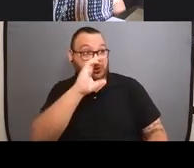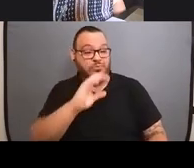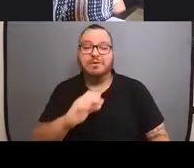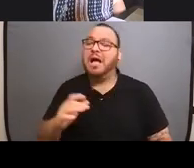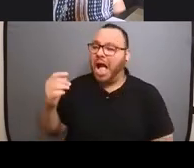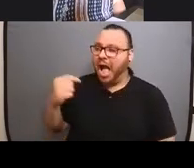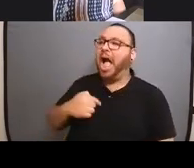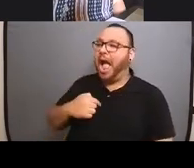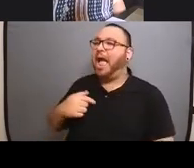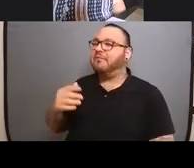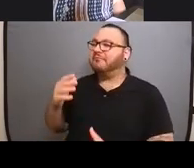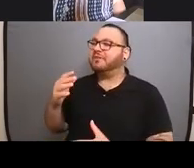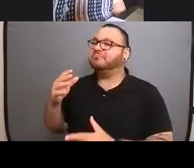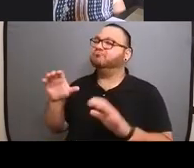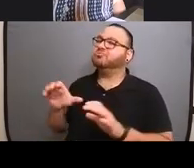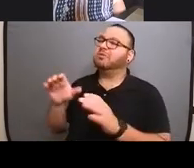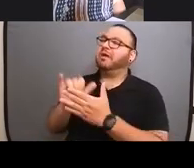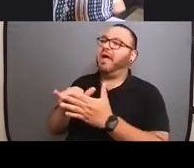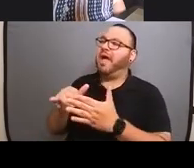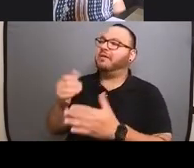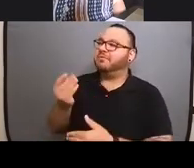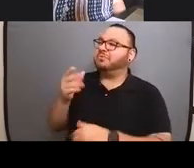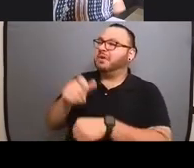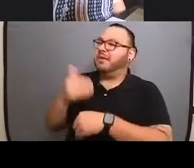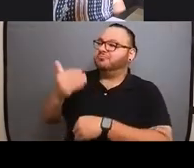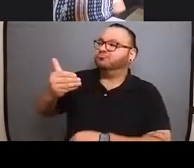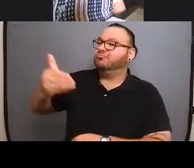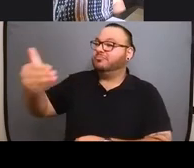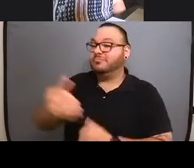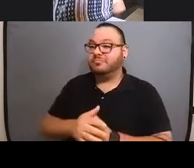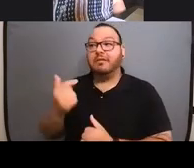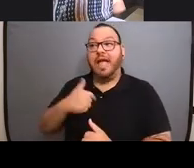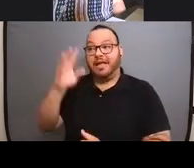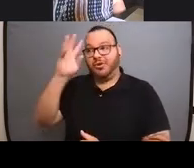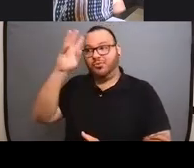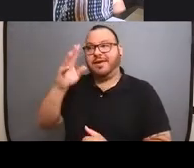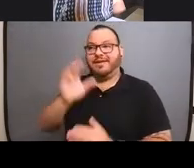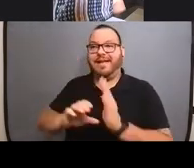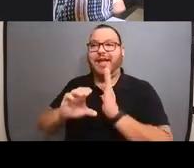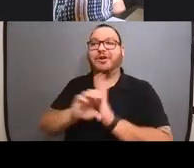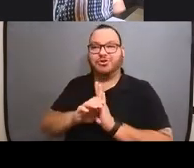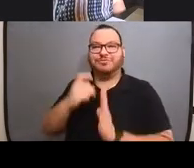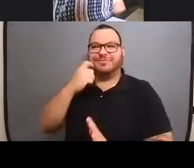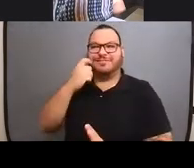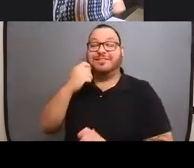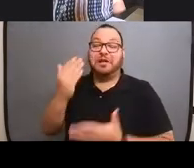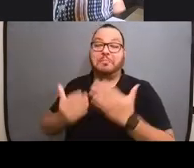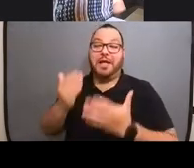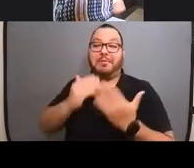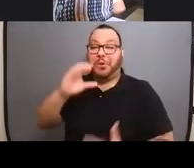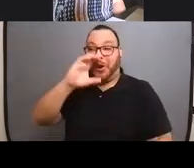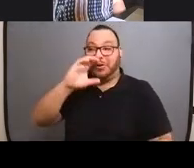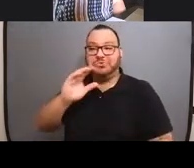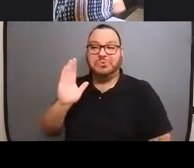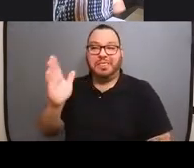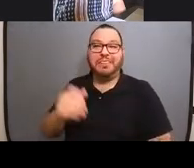but yeah, I have, I've thought about doing that. I created a character just recently that I might end up doing some cartoons with, but I'm definitely